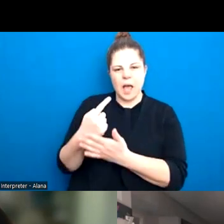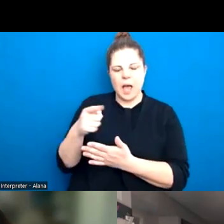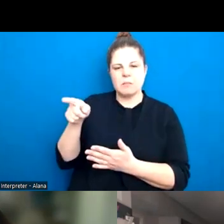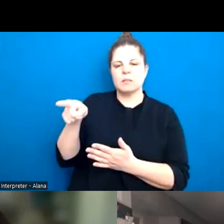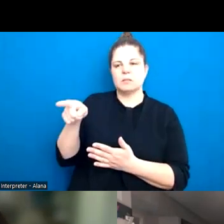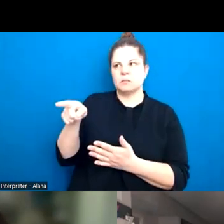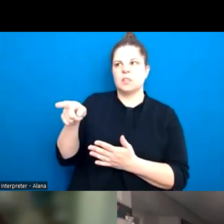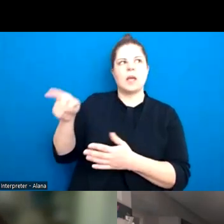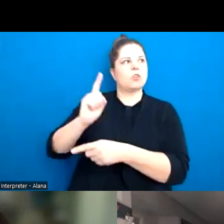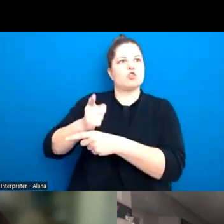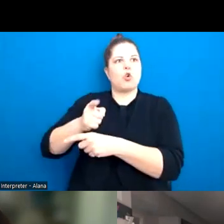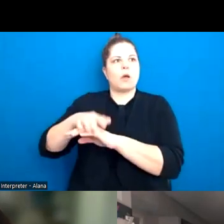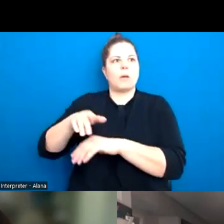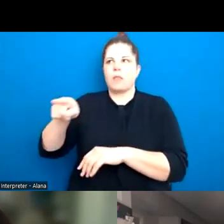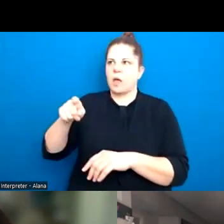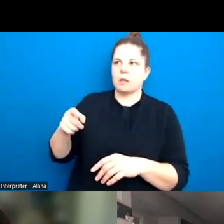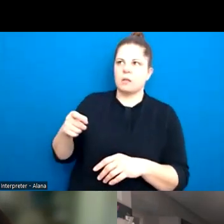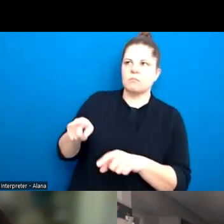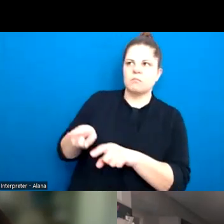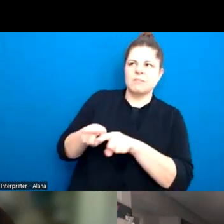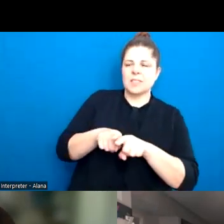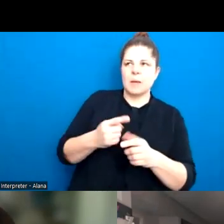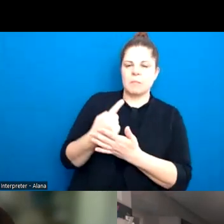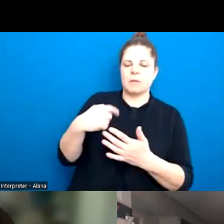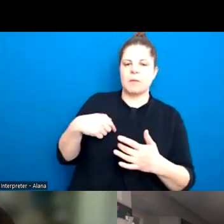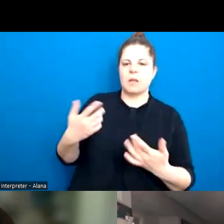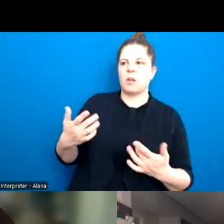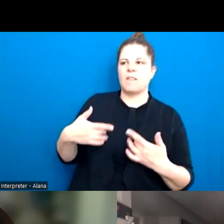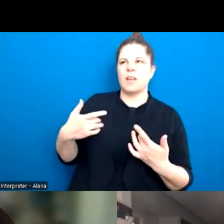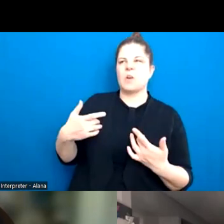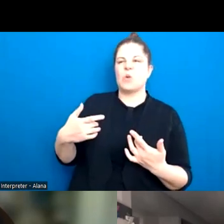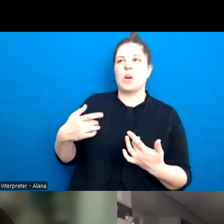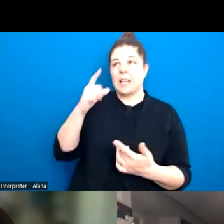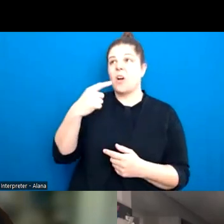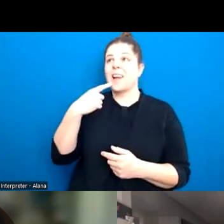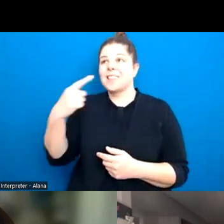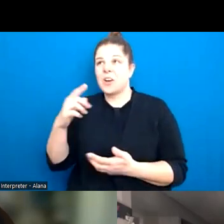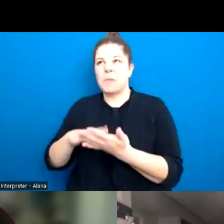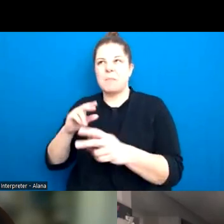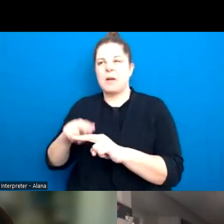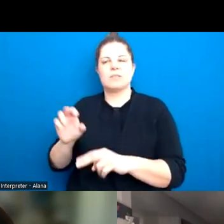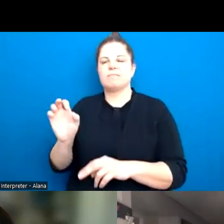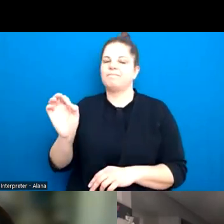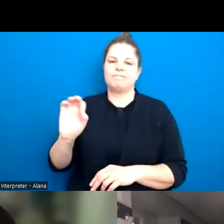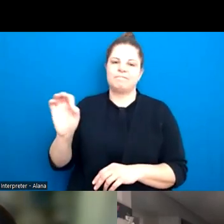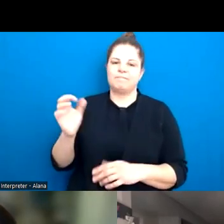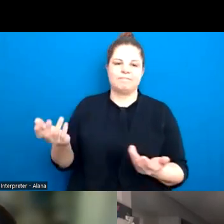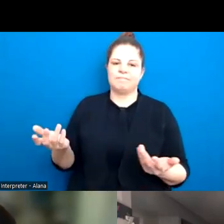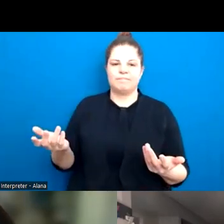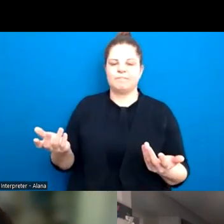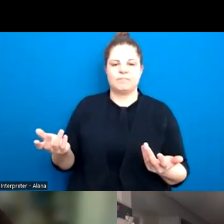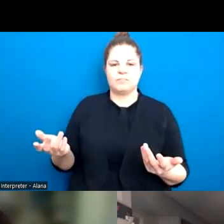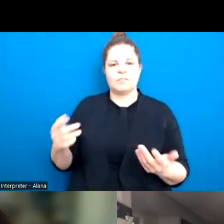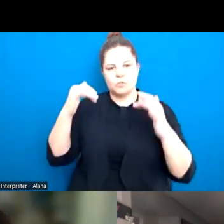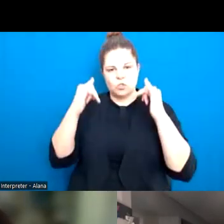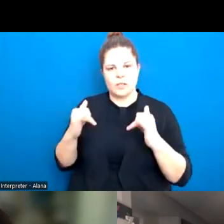commented on that situation in front of me, told me very clearly that that wasn't a safe place for me to go to when that situation was happening to me. And